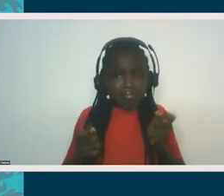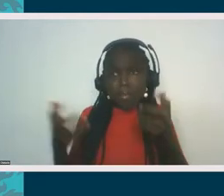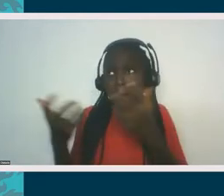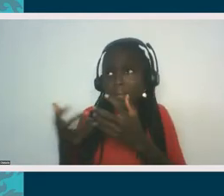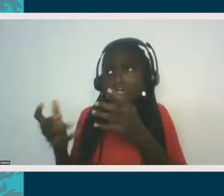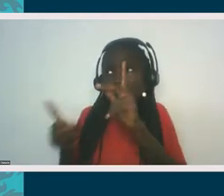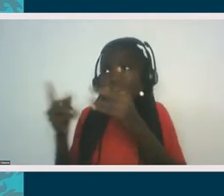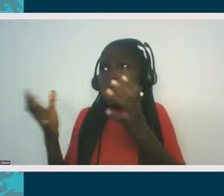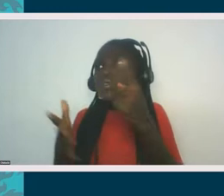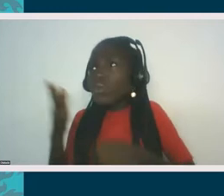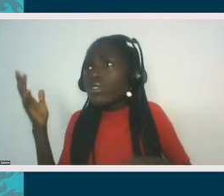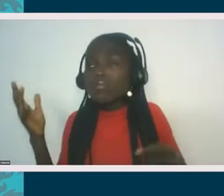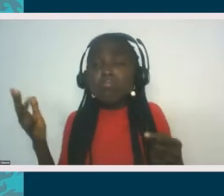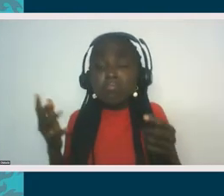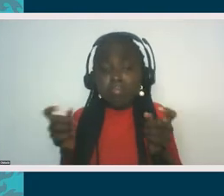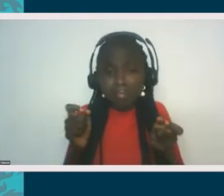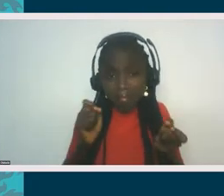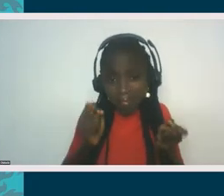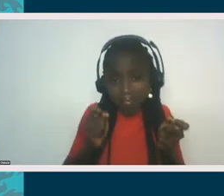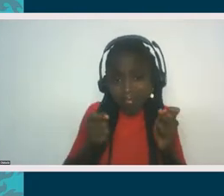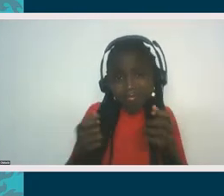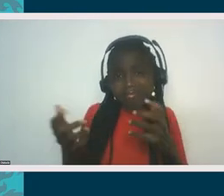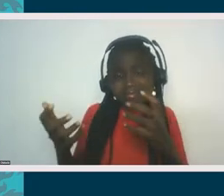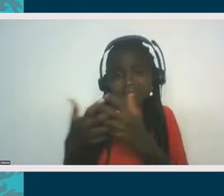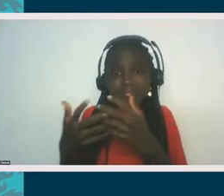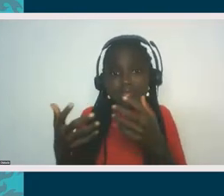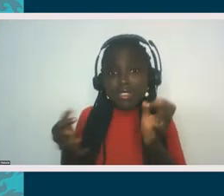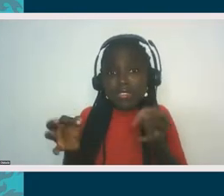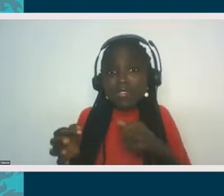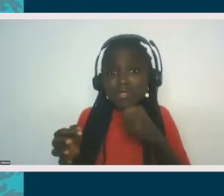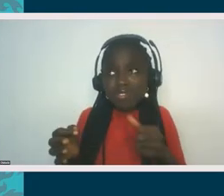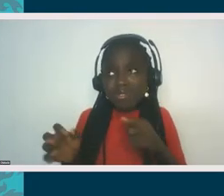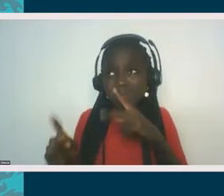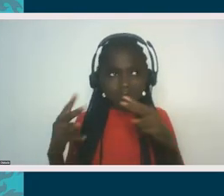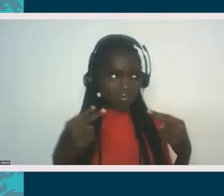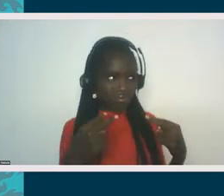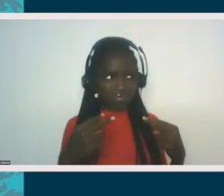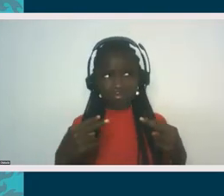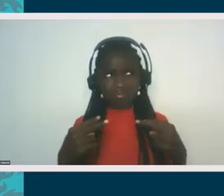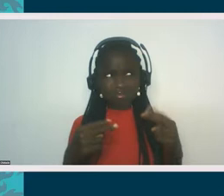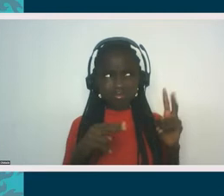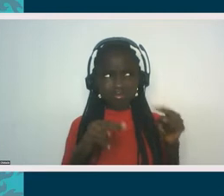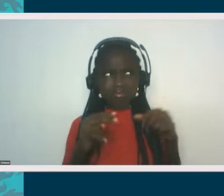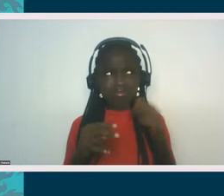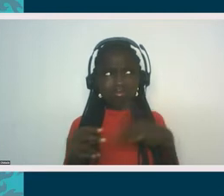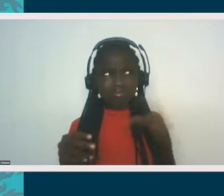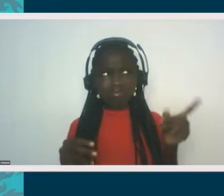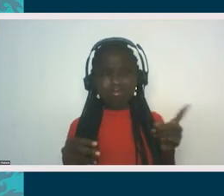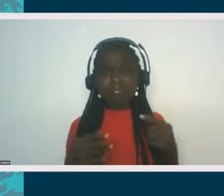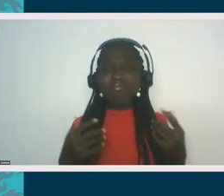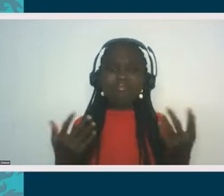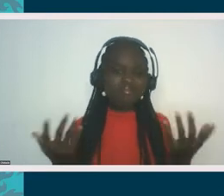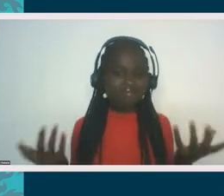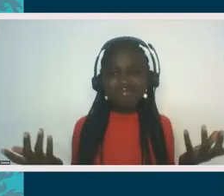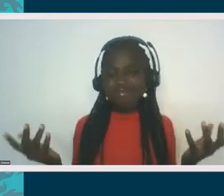you know, form of who you are, uh, because otherwise people won't like you. And, um, you know, like we were just saying,